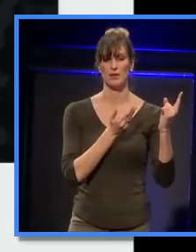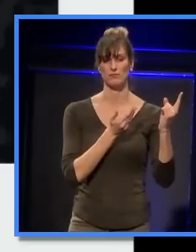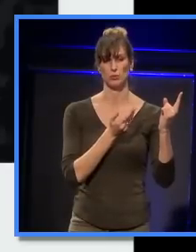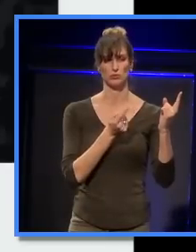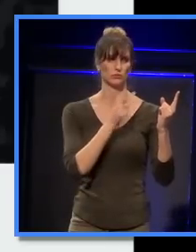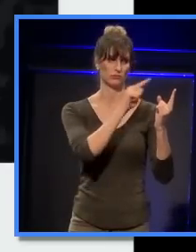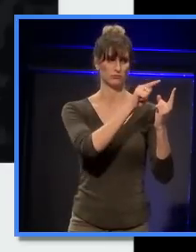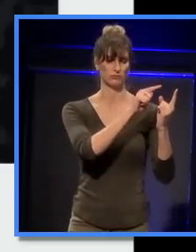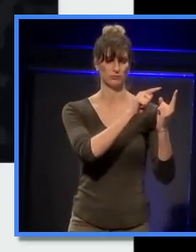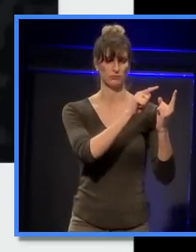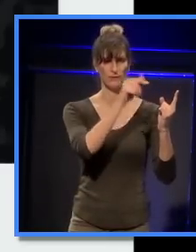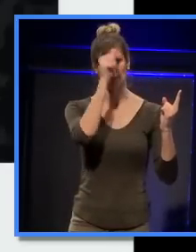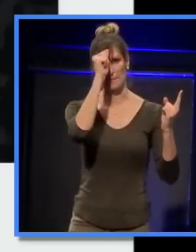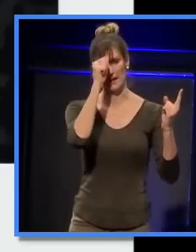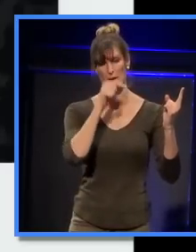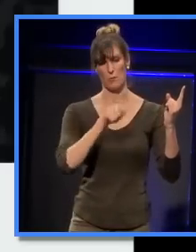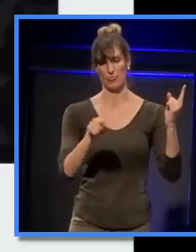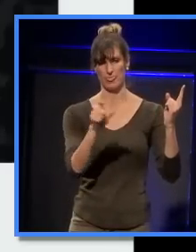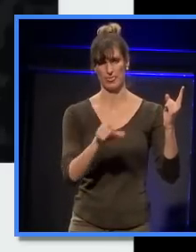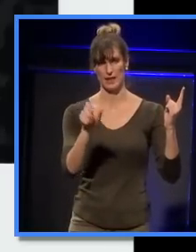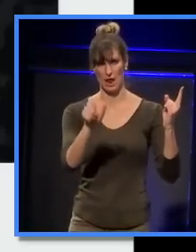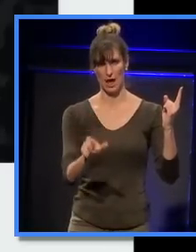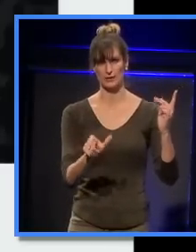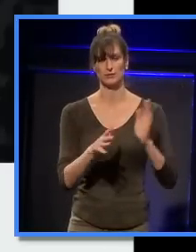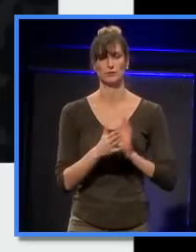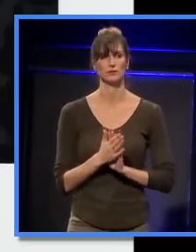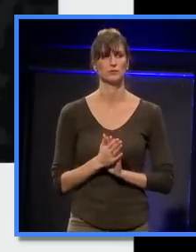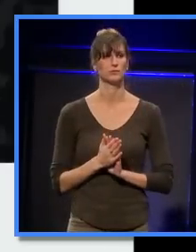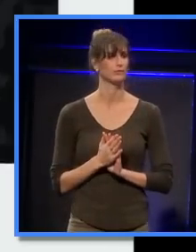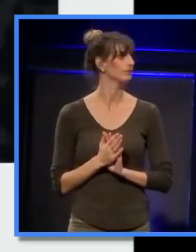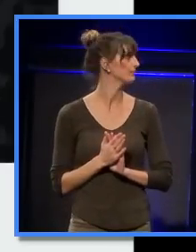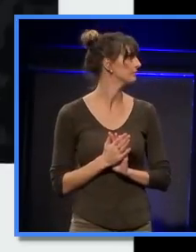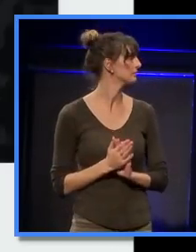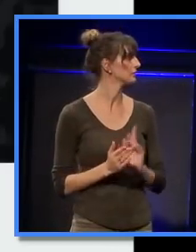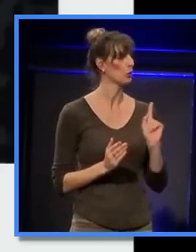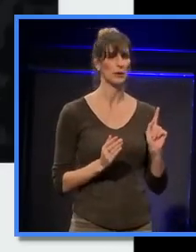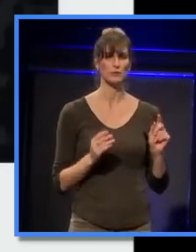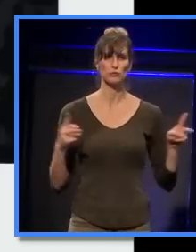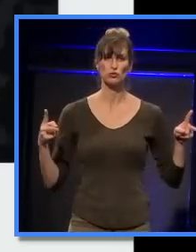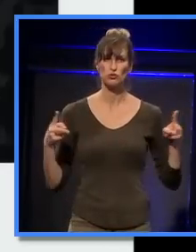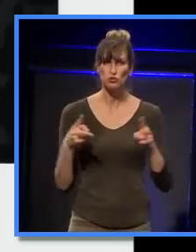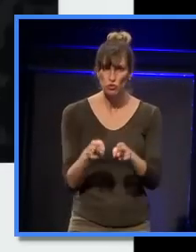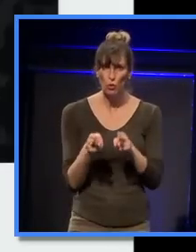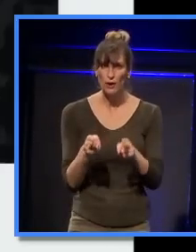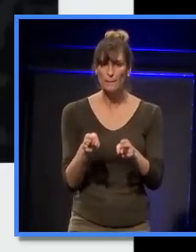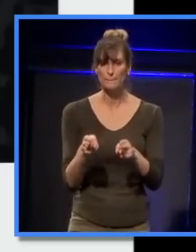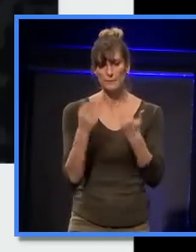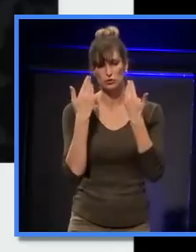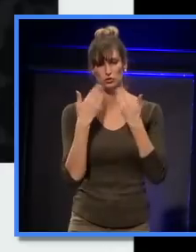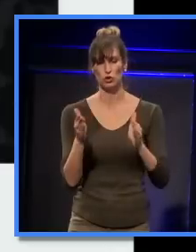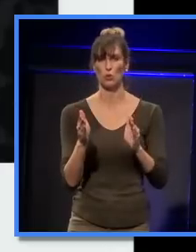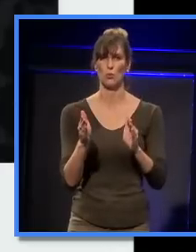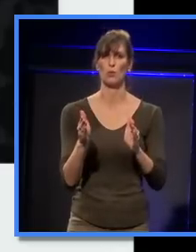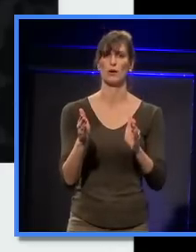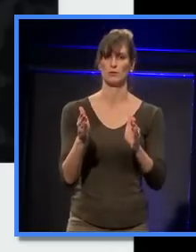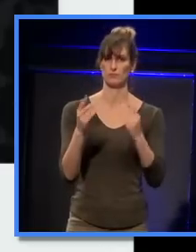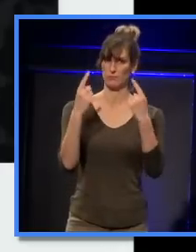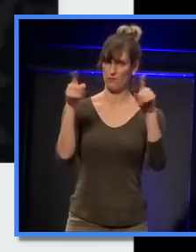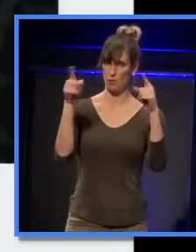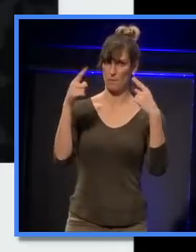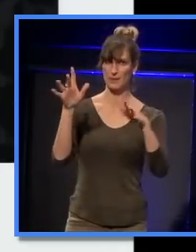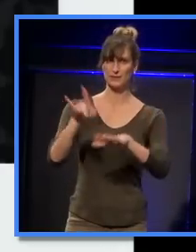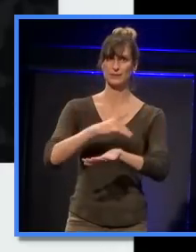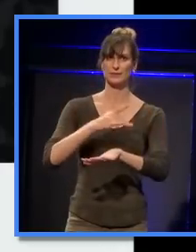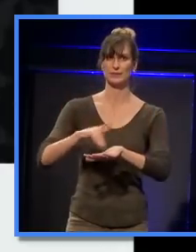very well. So, here's a short clip of the opening performance taken from the